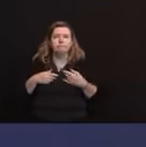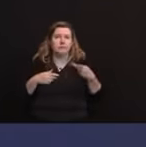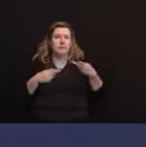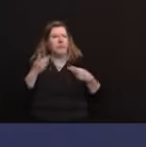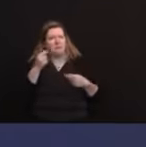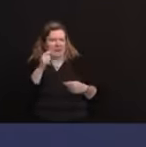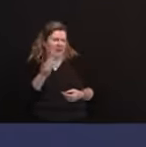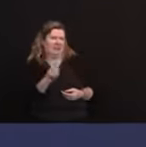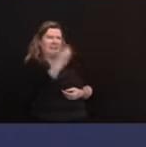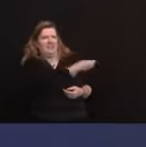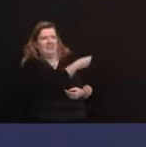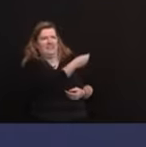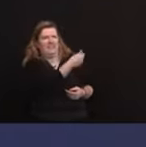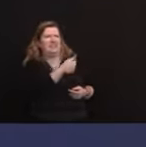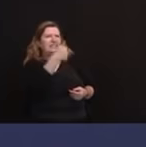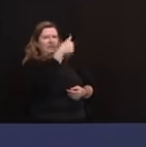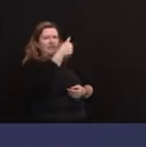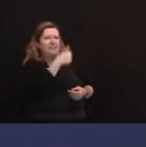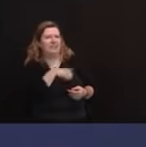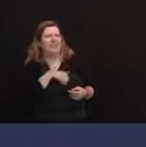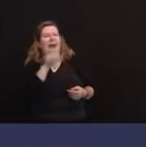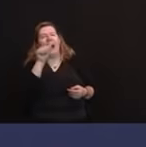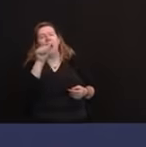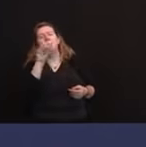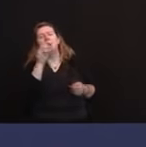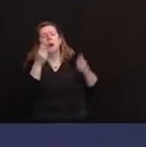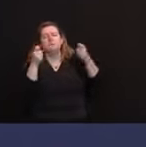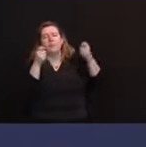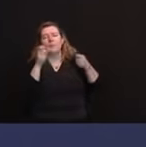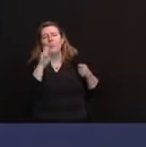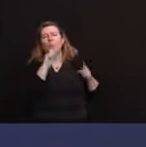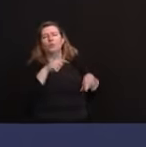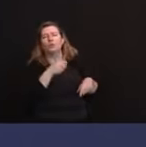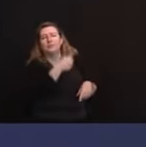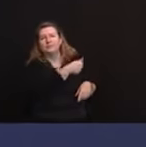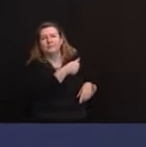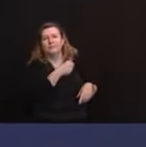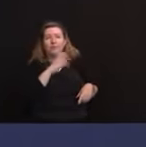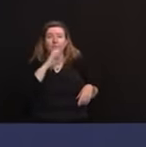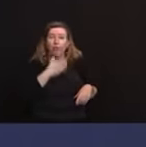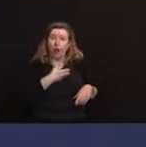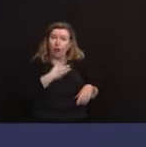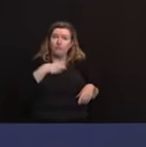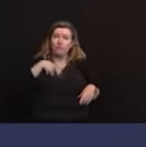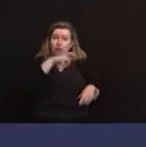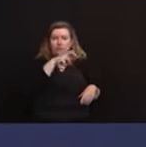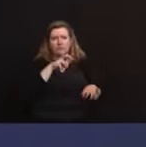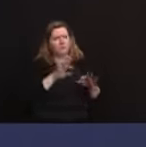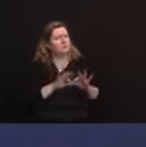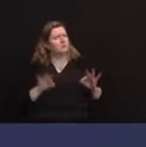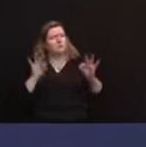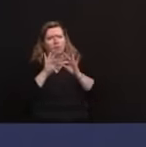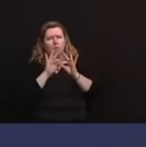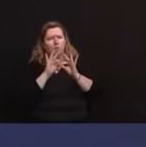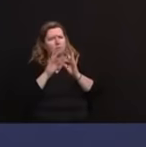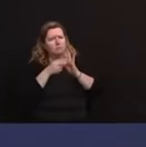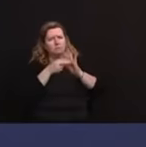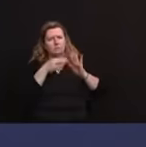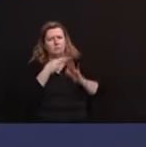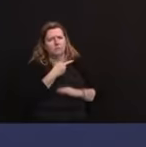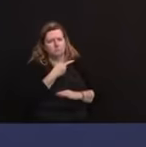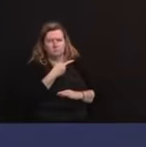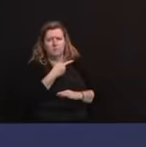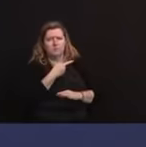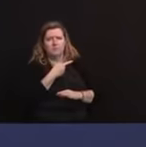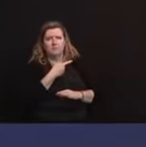administrative order rather, that Santa travel has been deemed essential. So, Pat, thank you for saving Christmas, and Judy, thank you